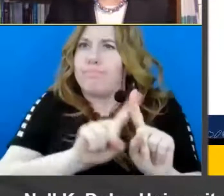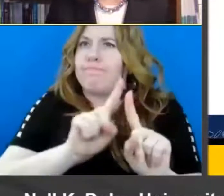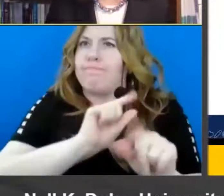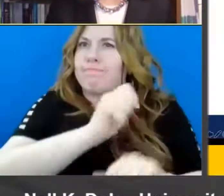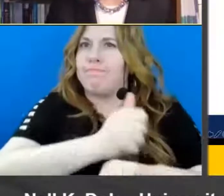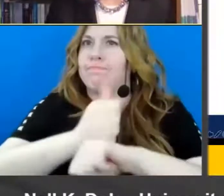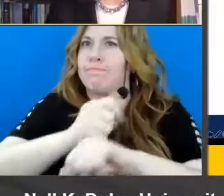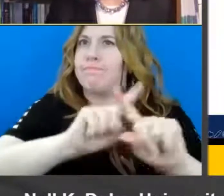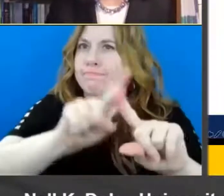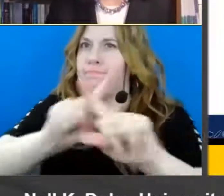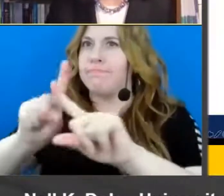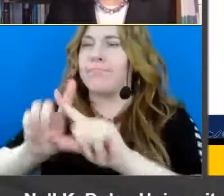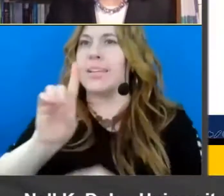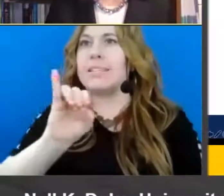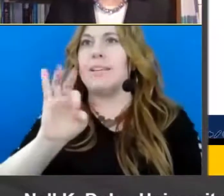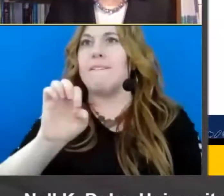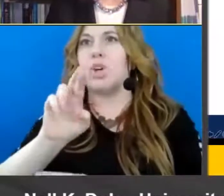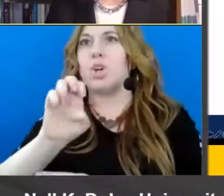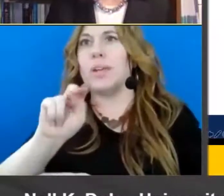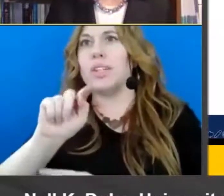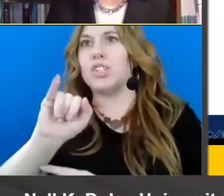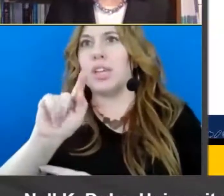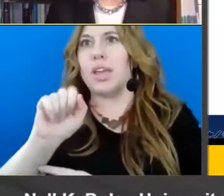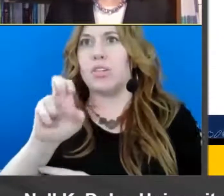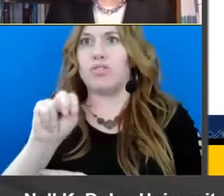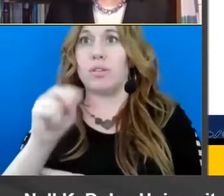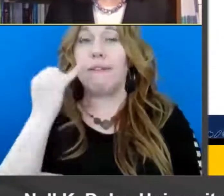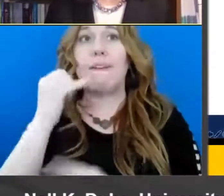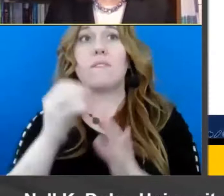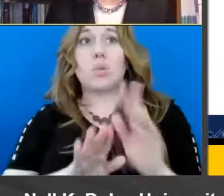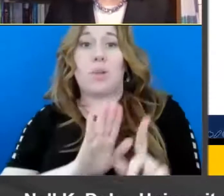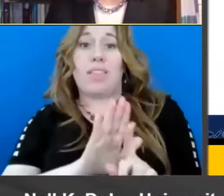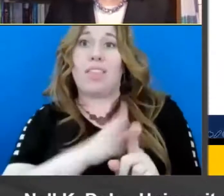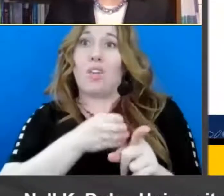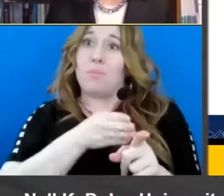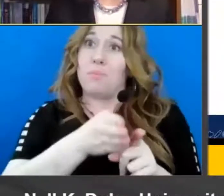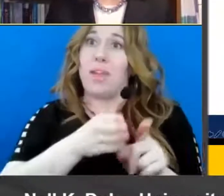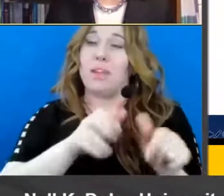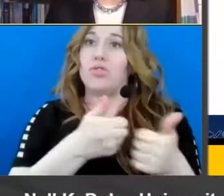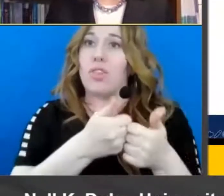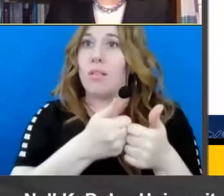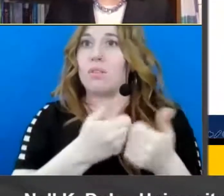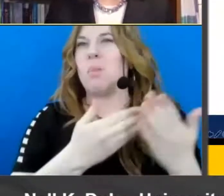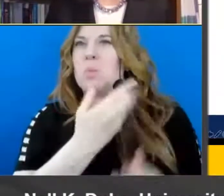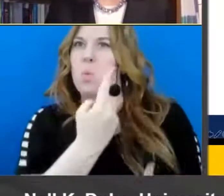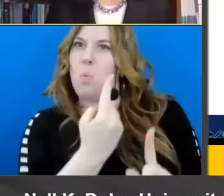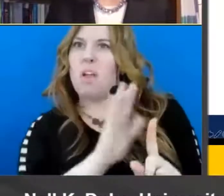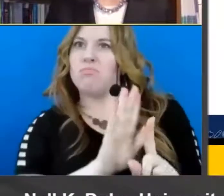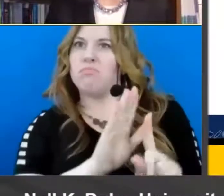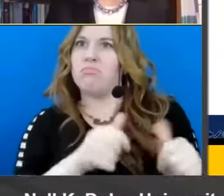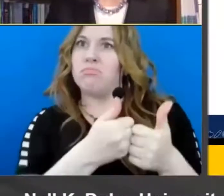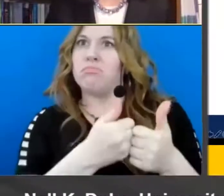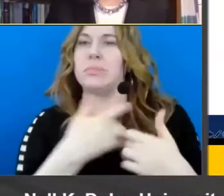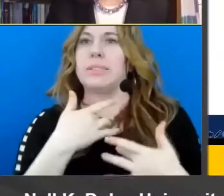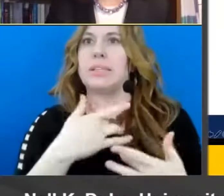if we have a student whose um primary challenge um or a challenge for them uh really seems to be around